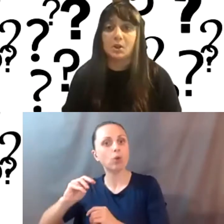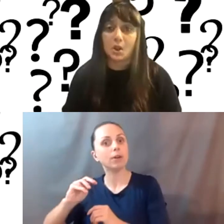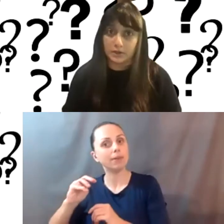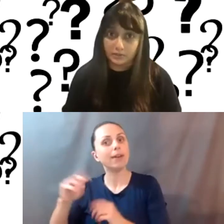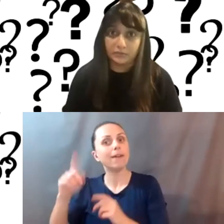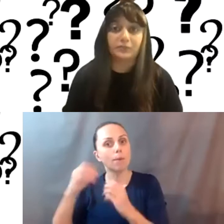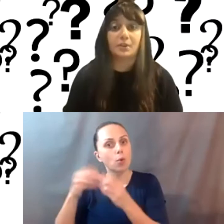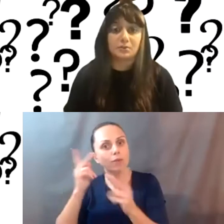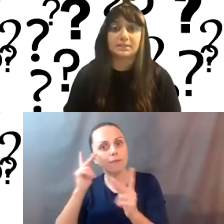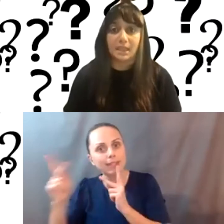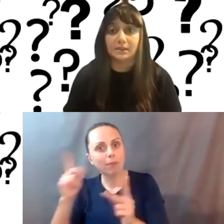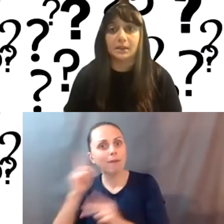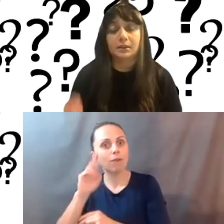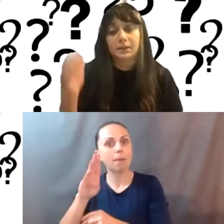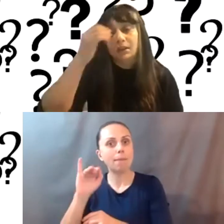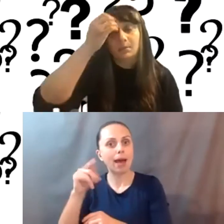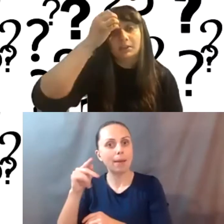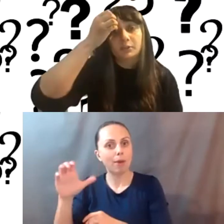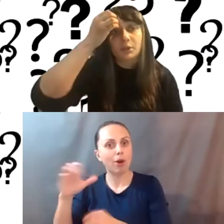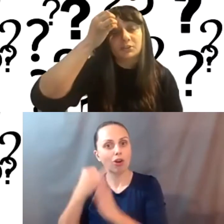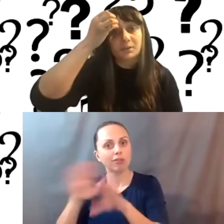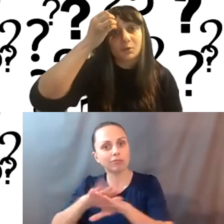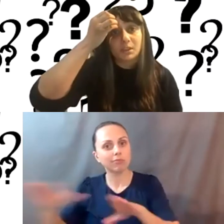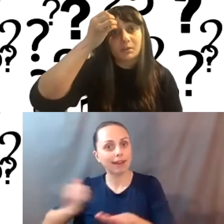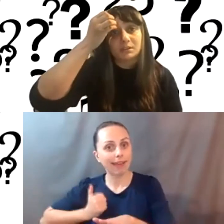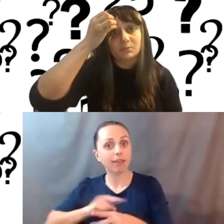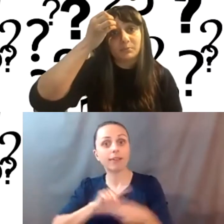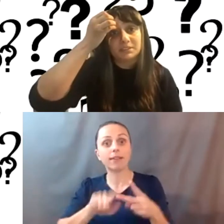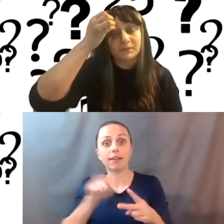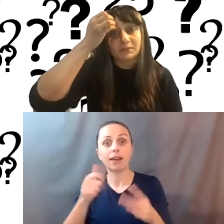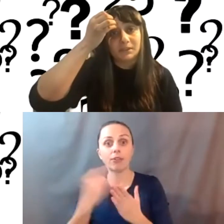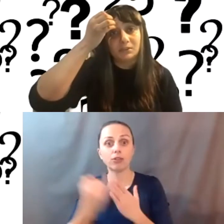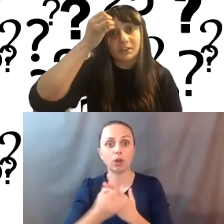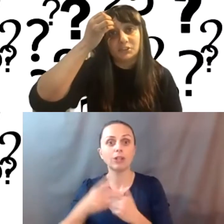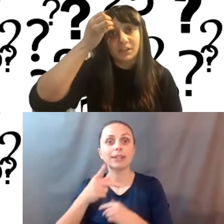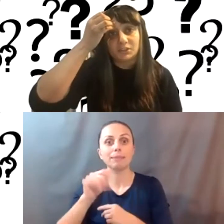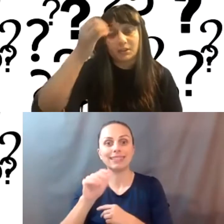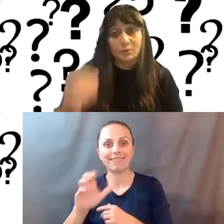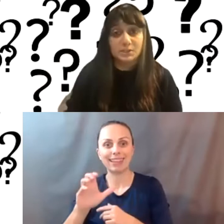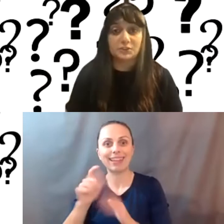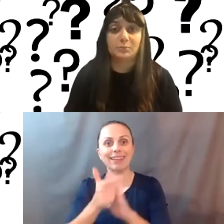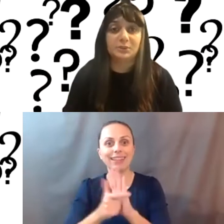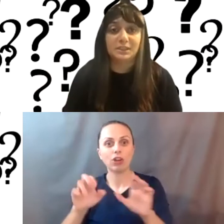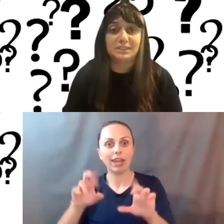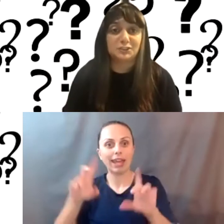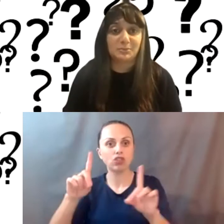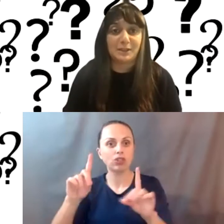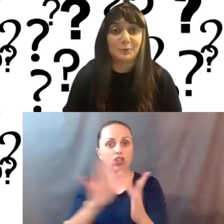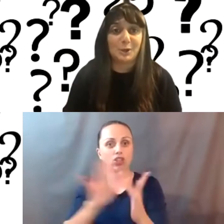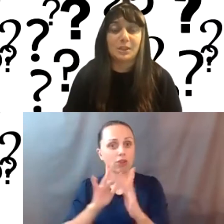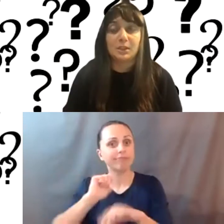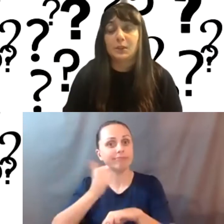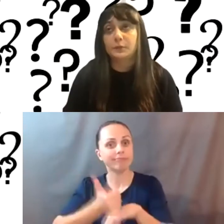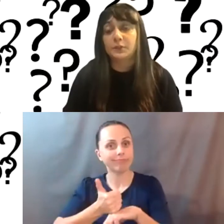BIPOC artists across Canada. Another project I'm working on is with Pacific Legal Education and Outreach. They're building a digital